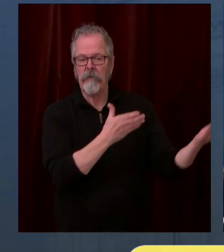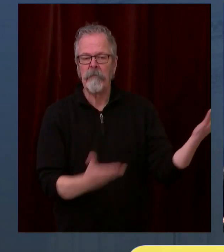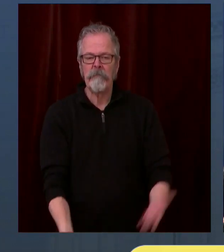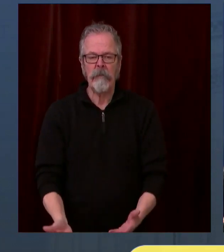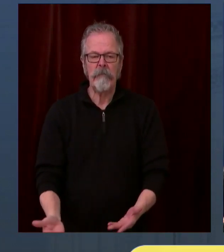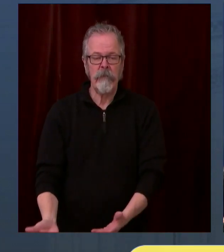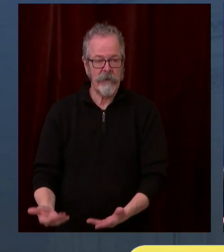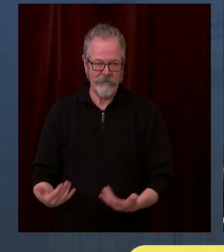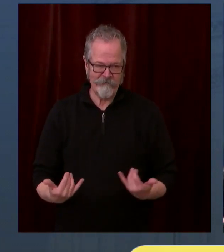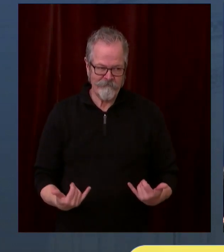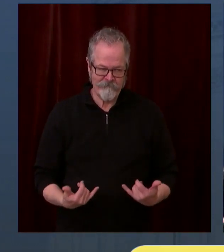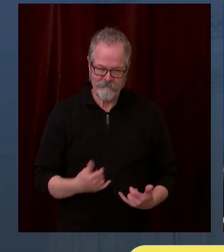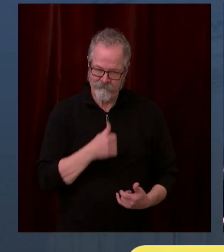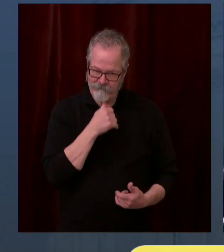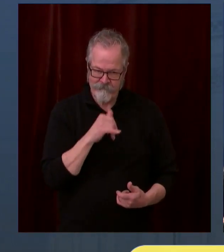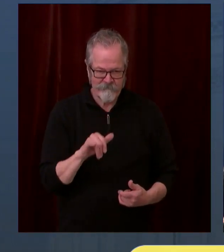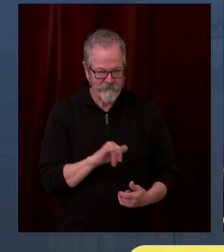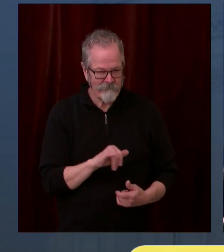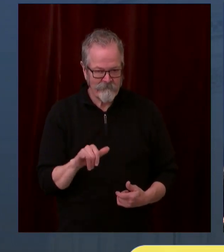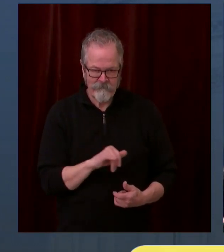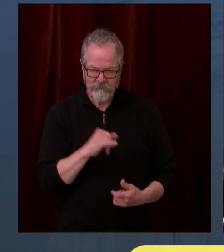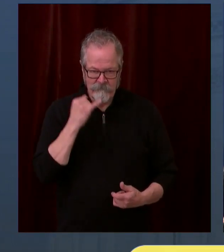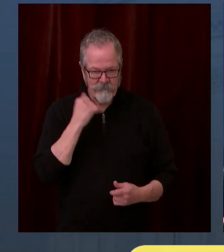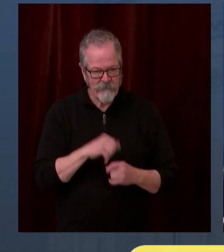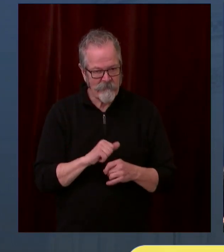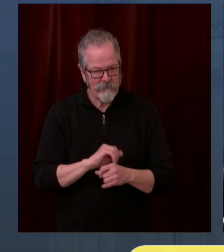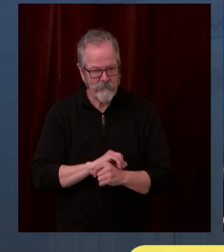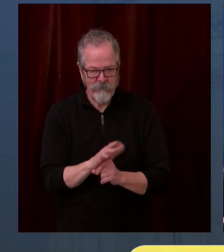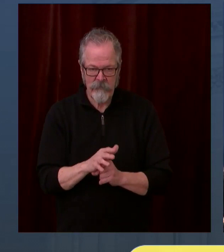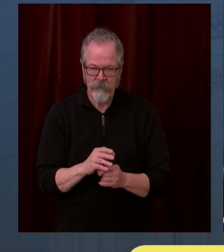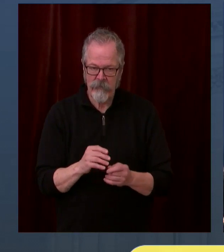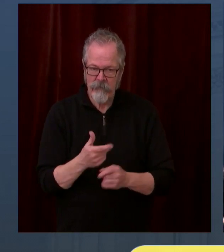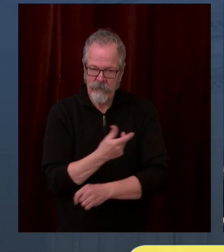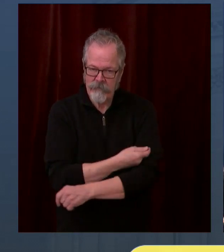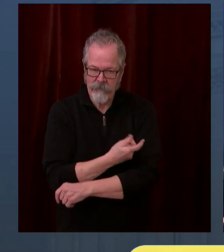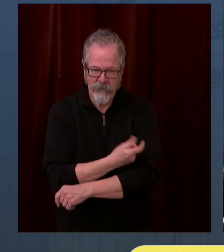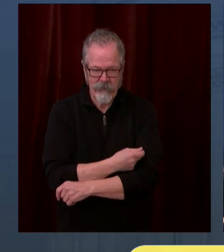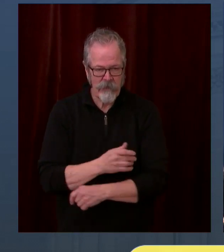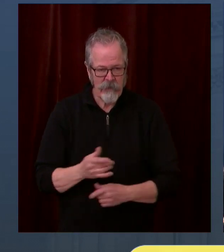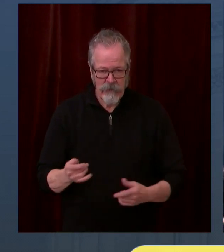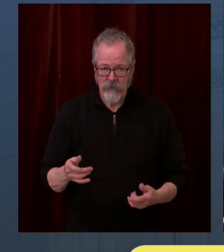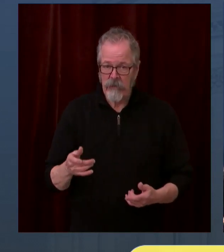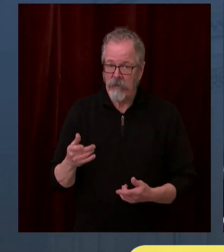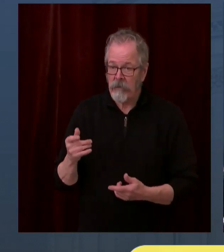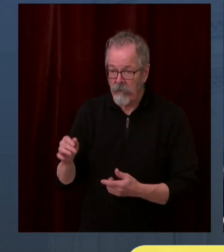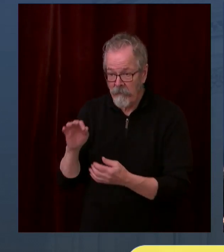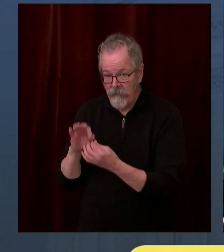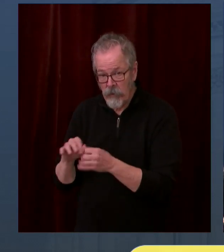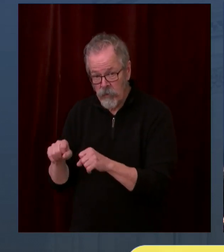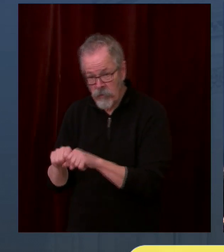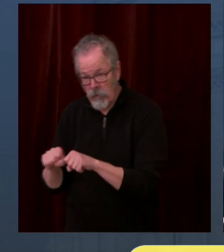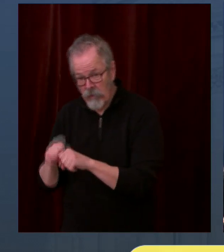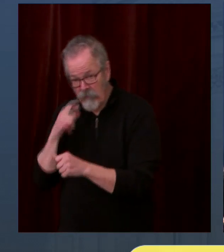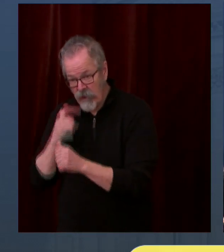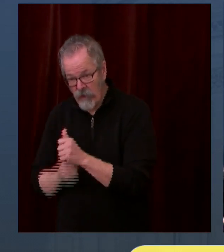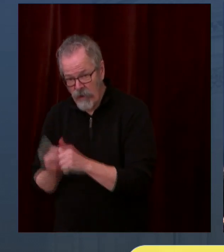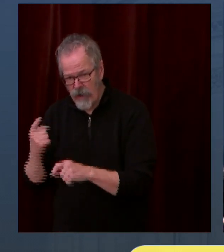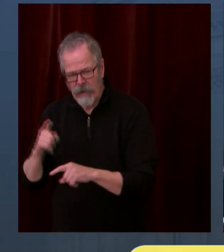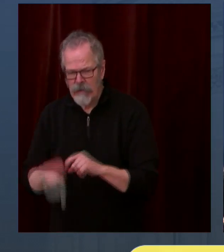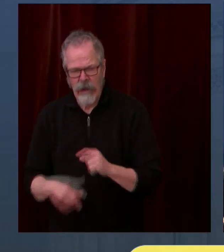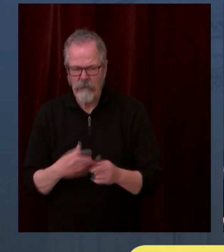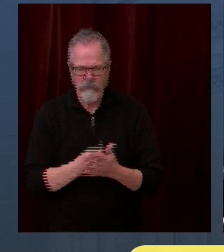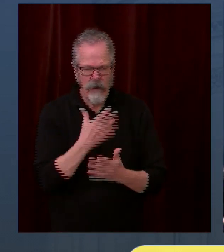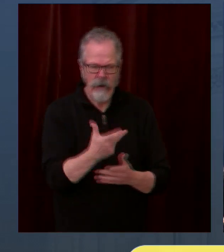we can buy, but there's not an unlimited amount of doses we can buy right now. So there will be times when people will call a facility.